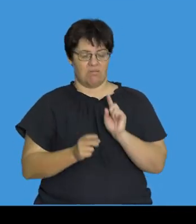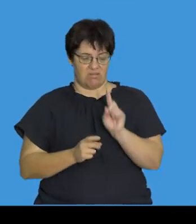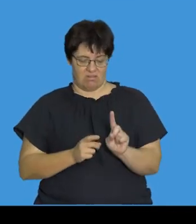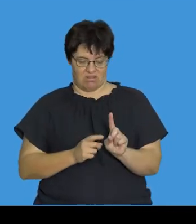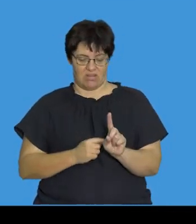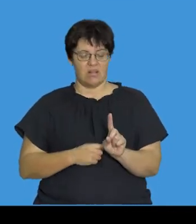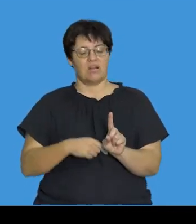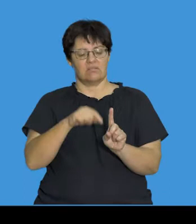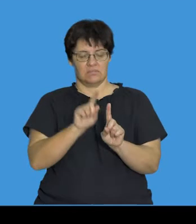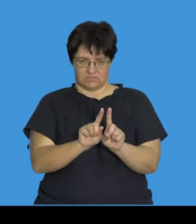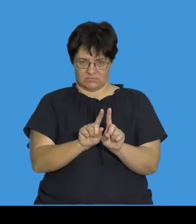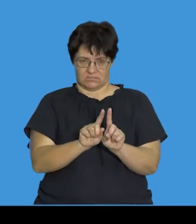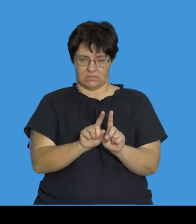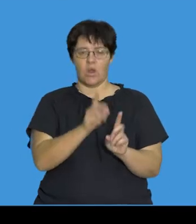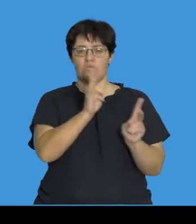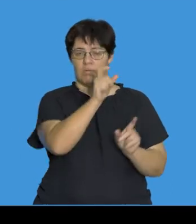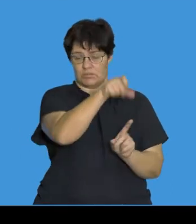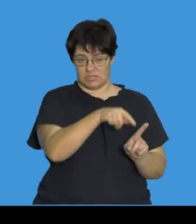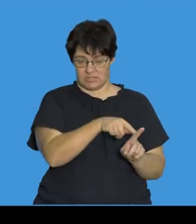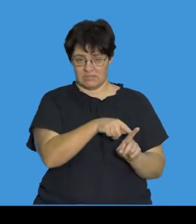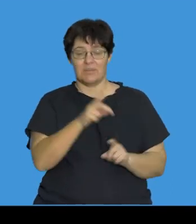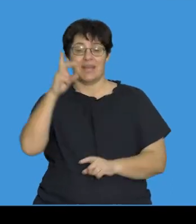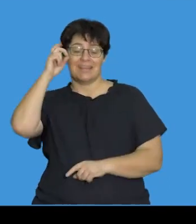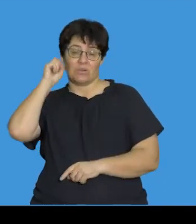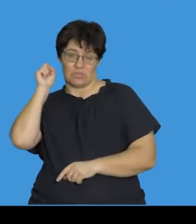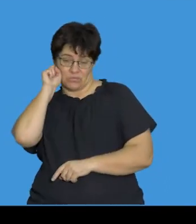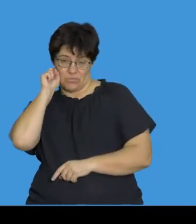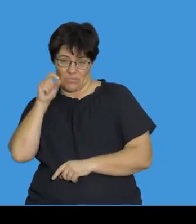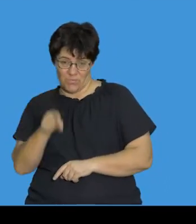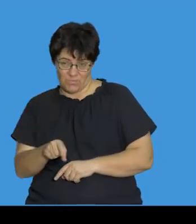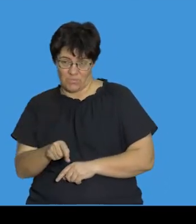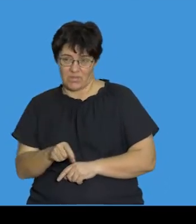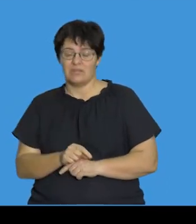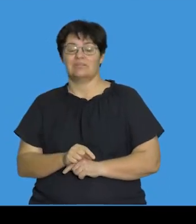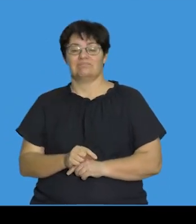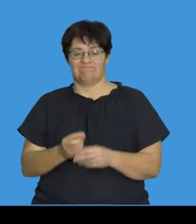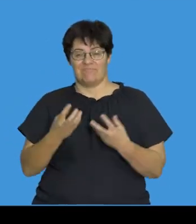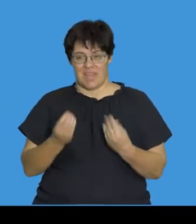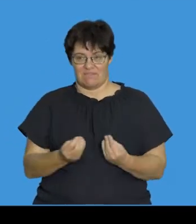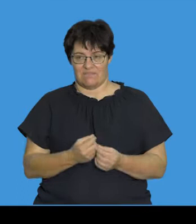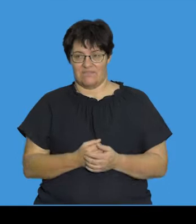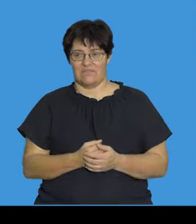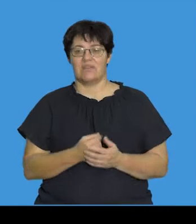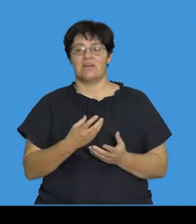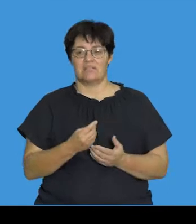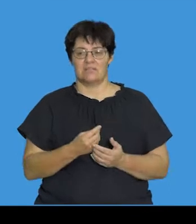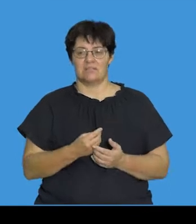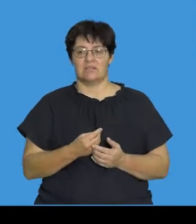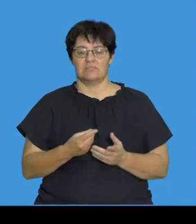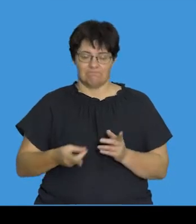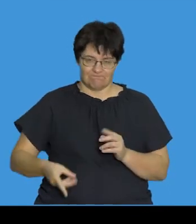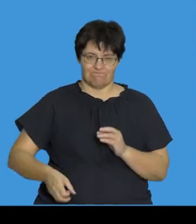a normal individual has two sets of chromosomes for each pair. However, when we look at a Down syndrome individual,